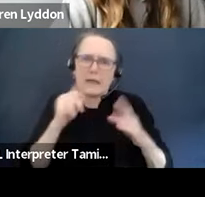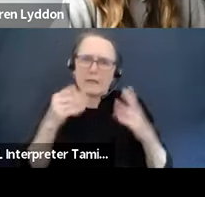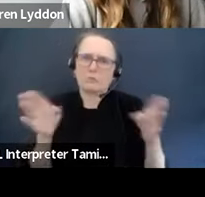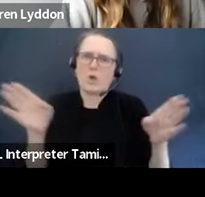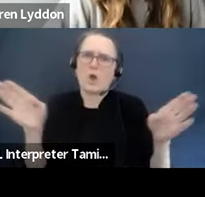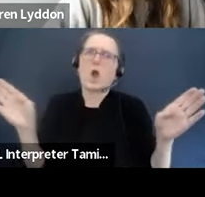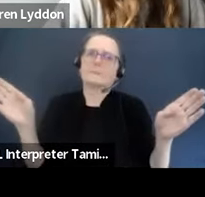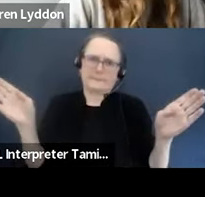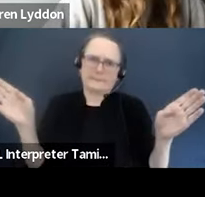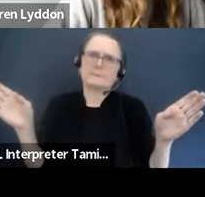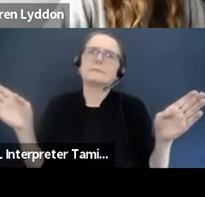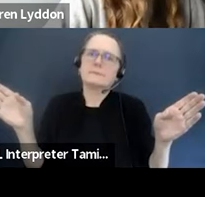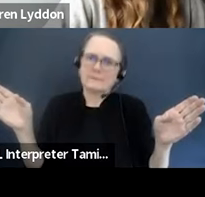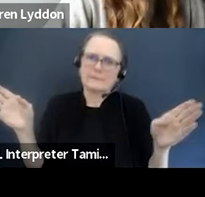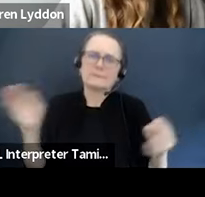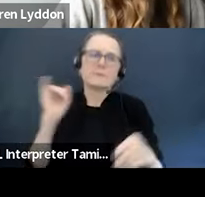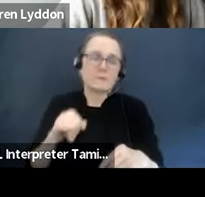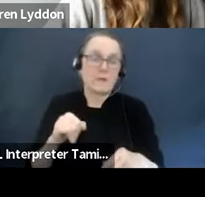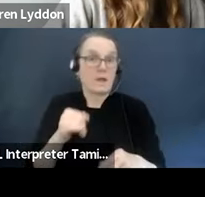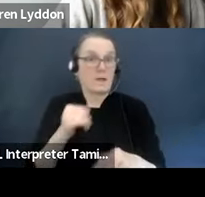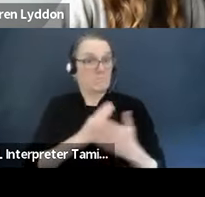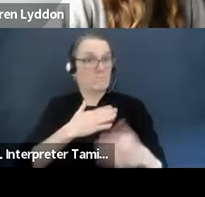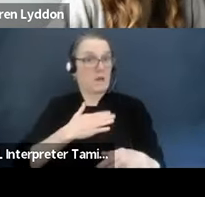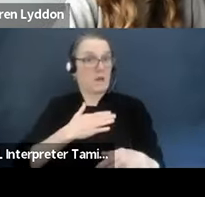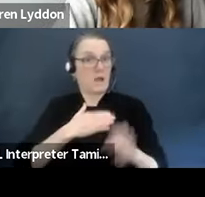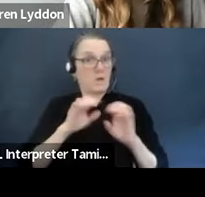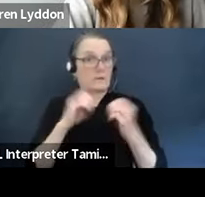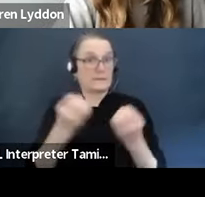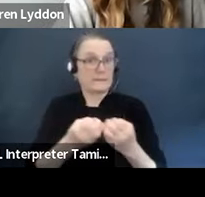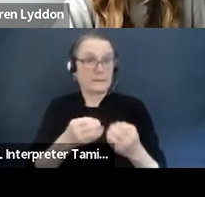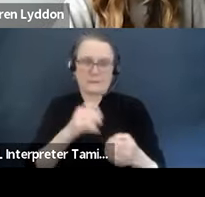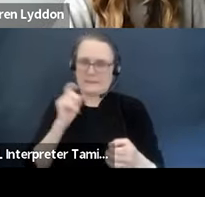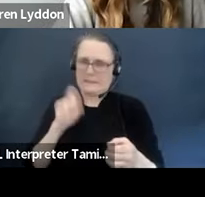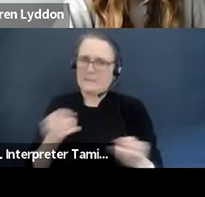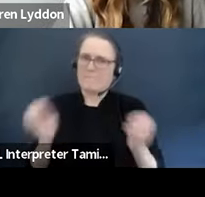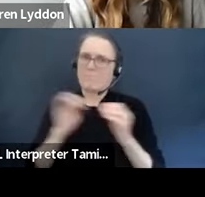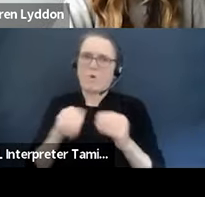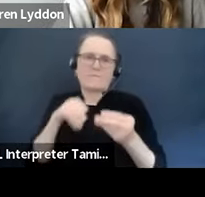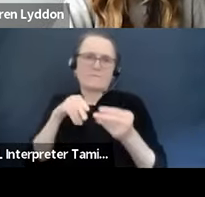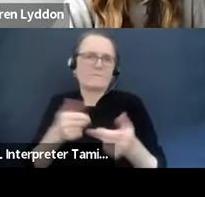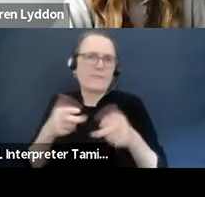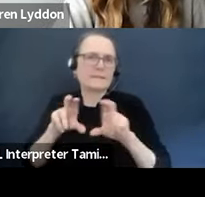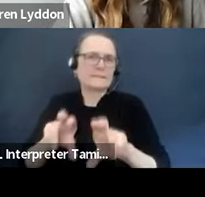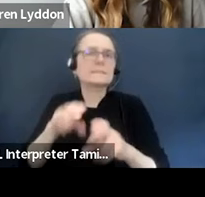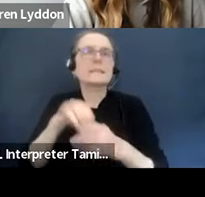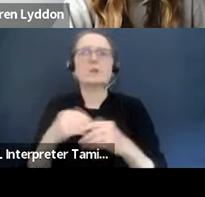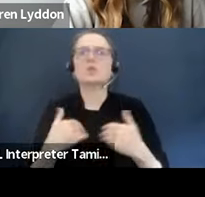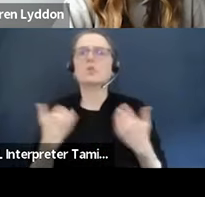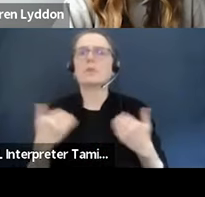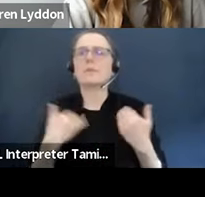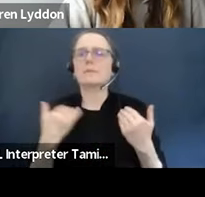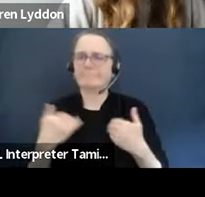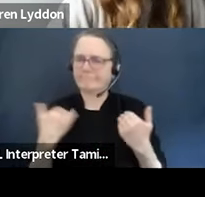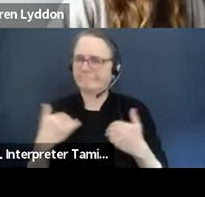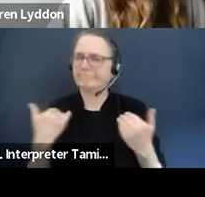investing in youth arts, because really that's our future. Those are the future artists and the future audiences and